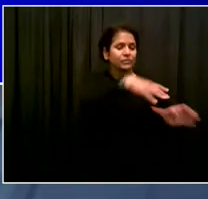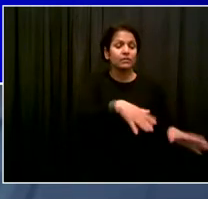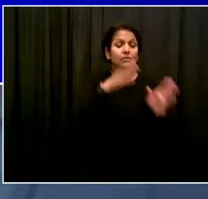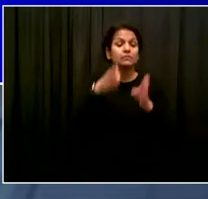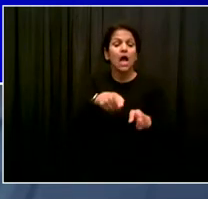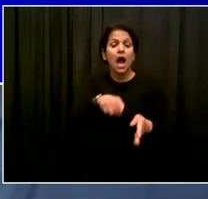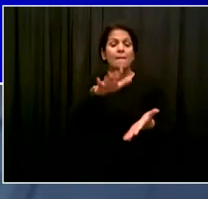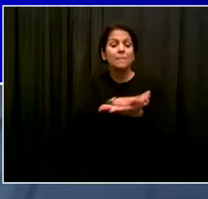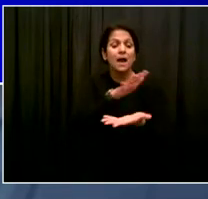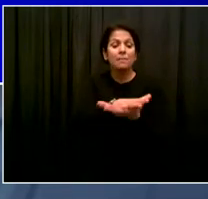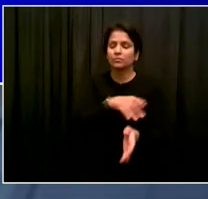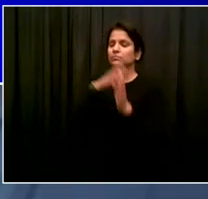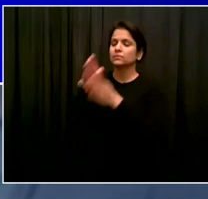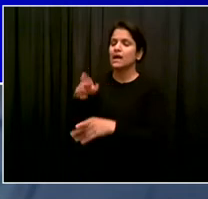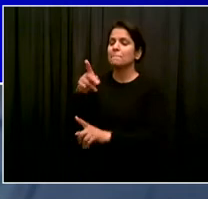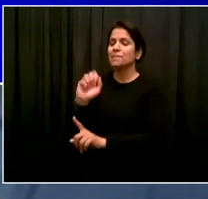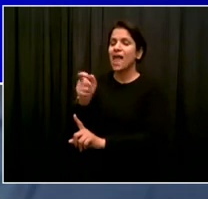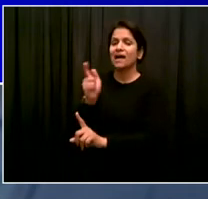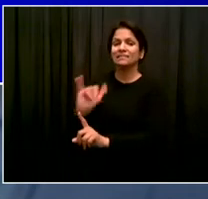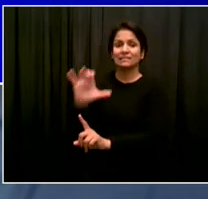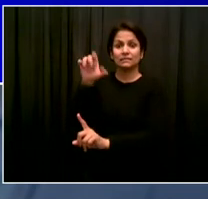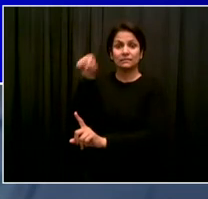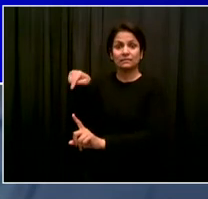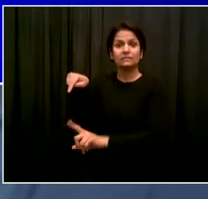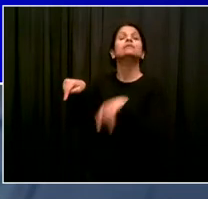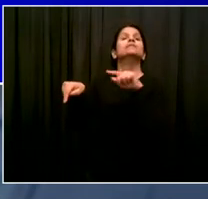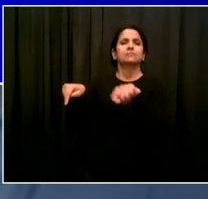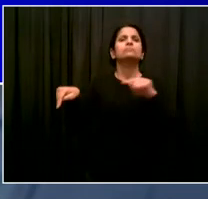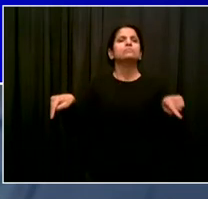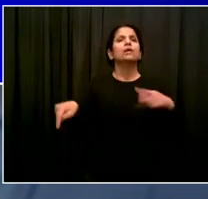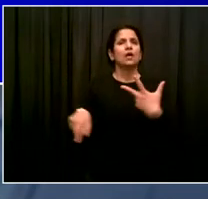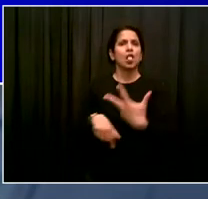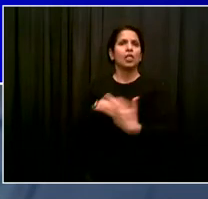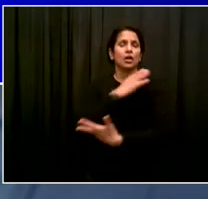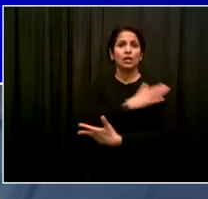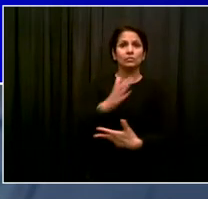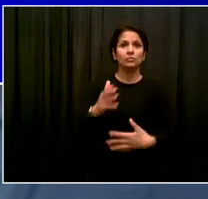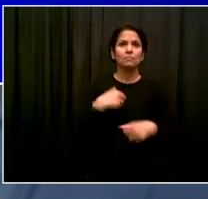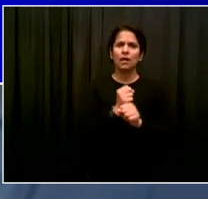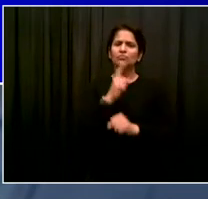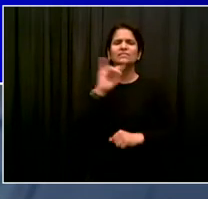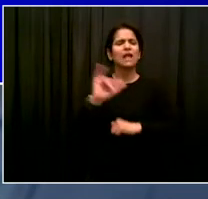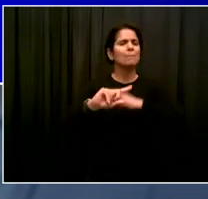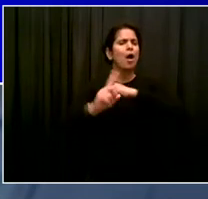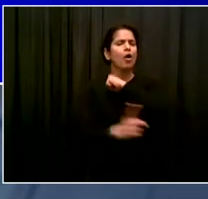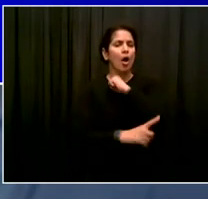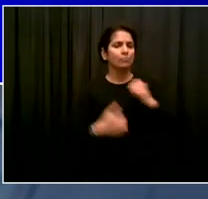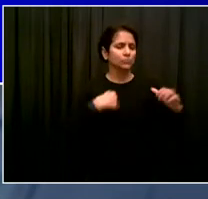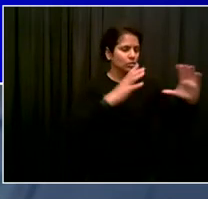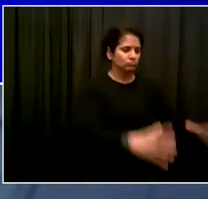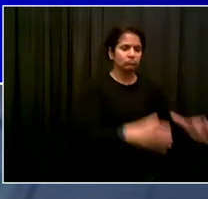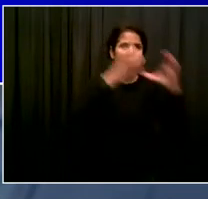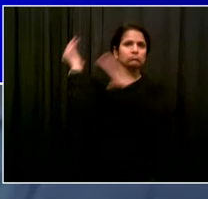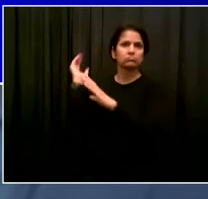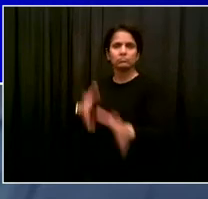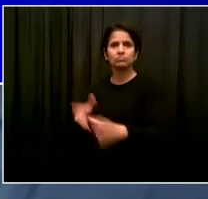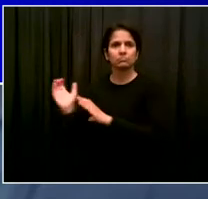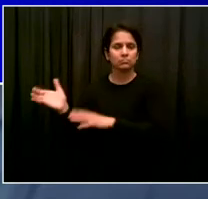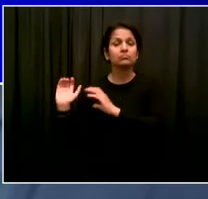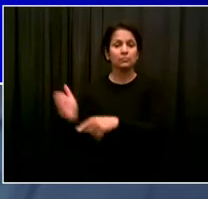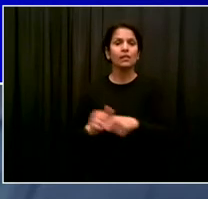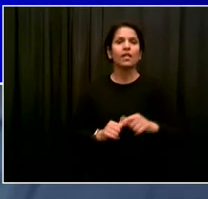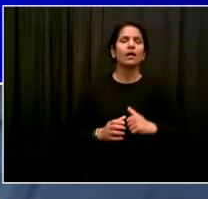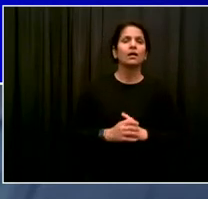and the composting effort. And three and a half million New Yorkers had access to the service previously, so we'll be bringing it back to them.